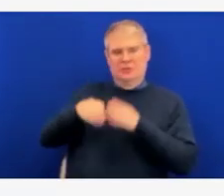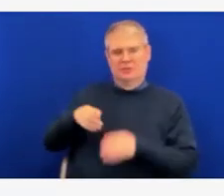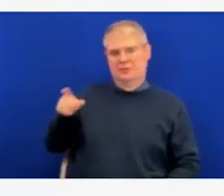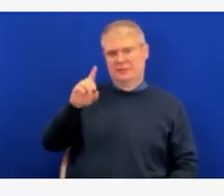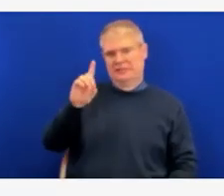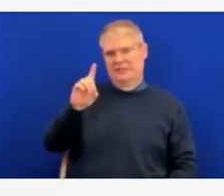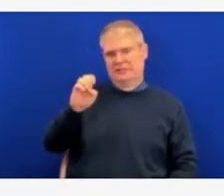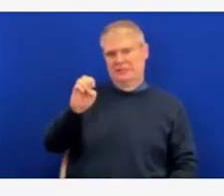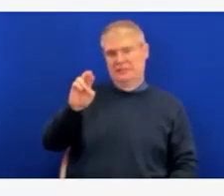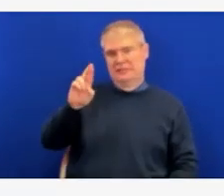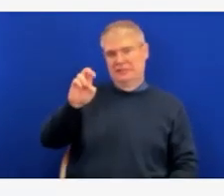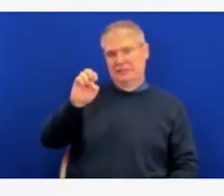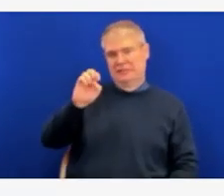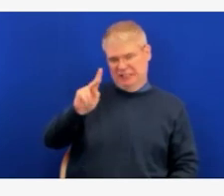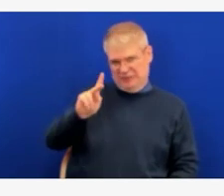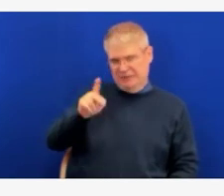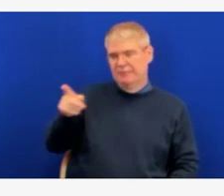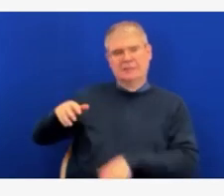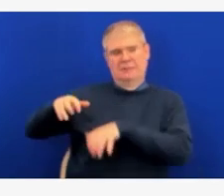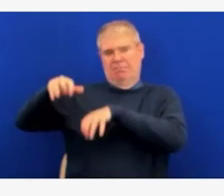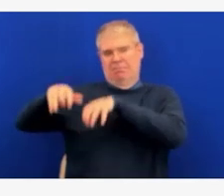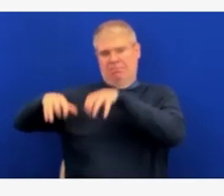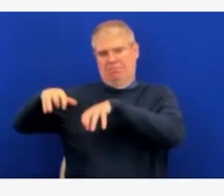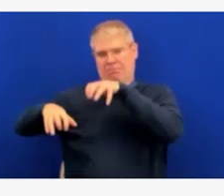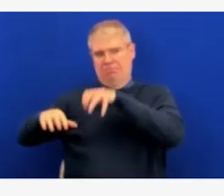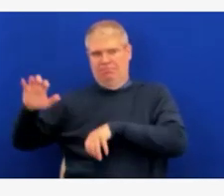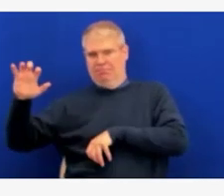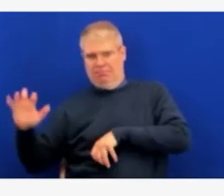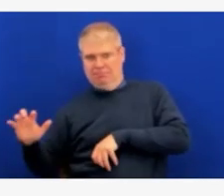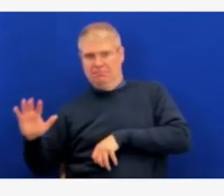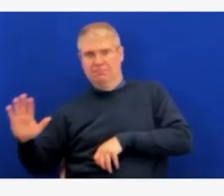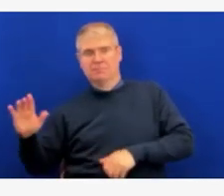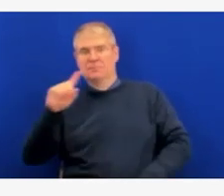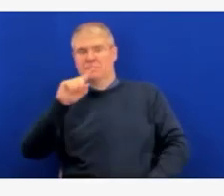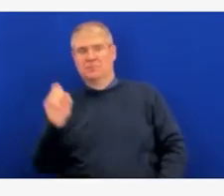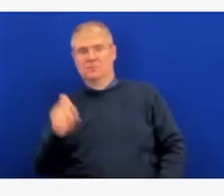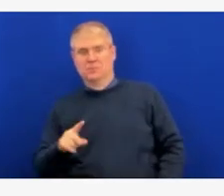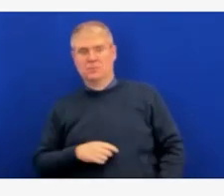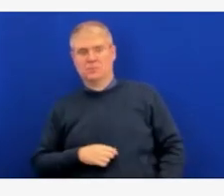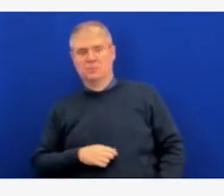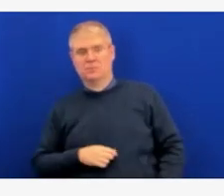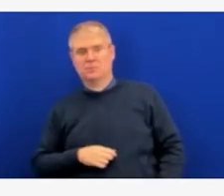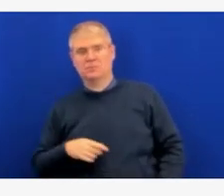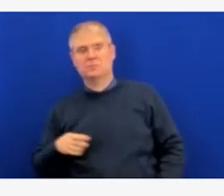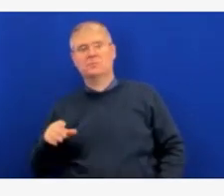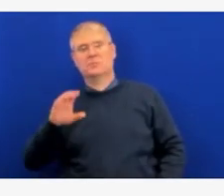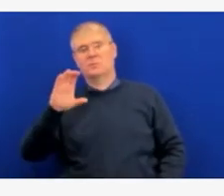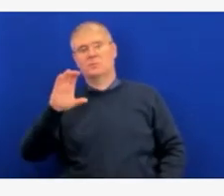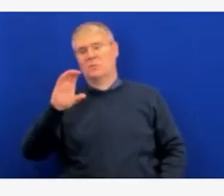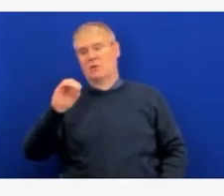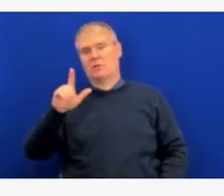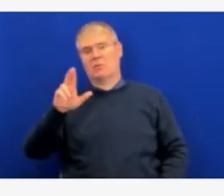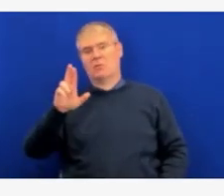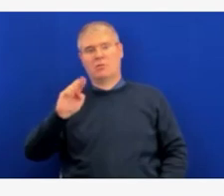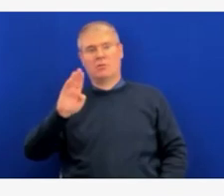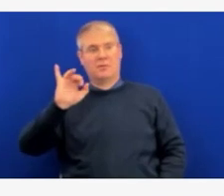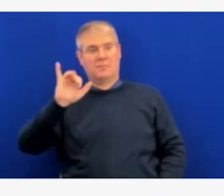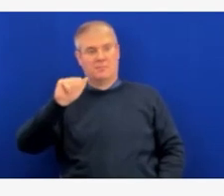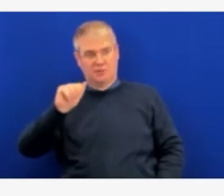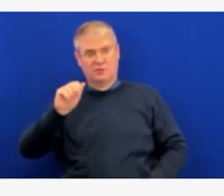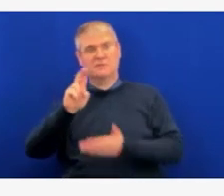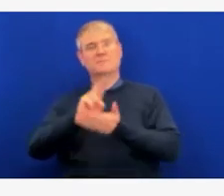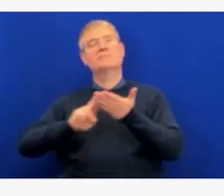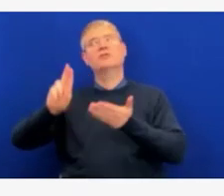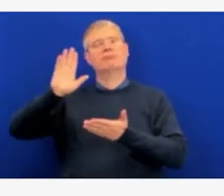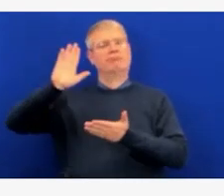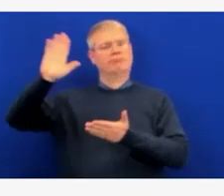Documenting COVID-19 Project at Columbia University in Muck Rock, Given current ICU hospitalization